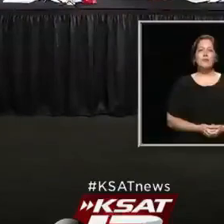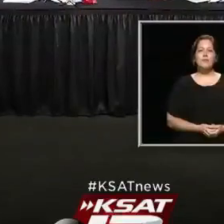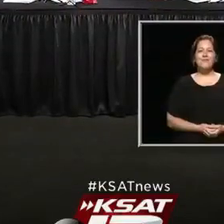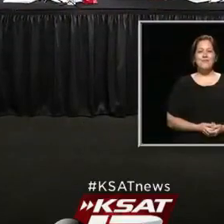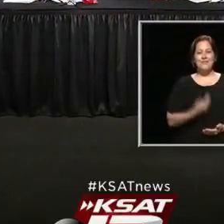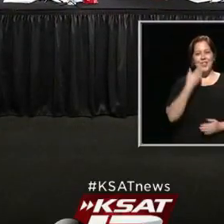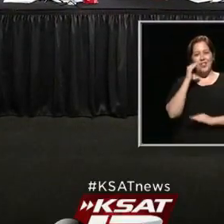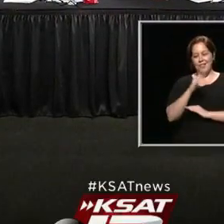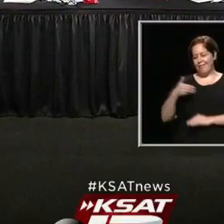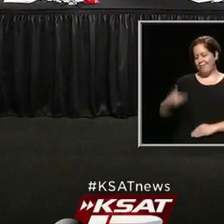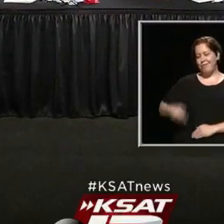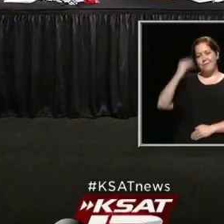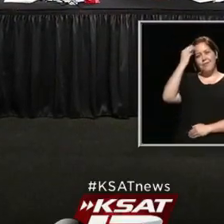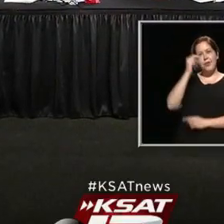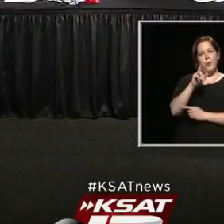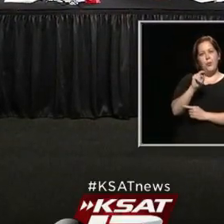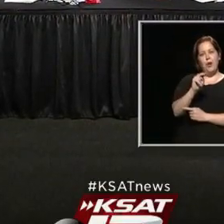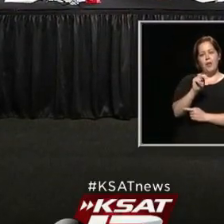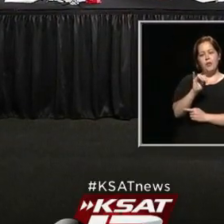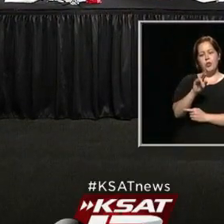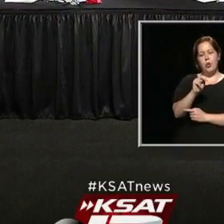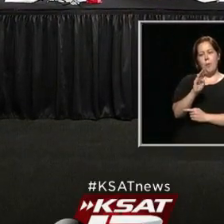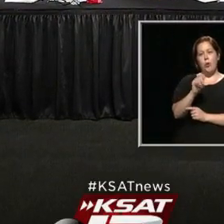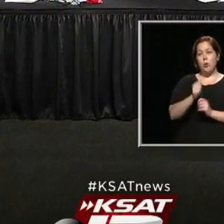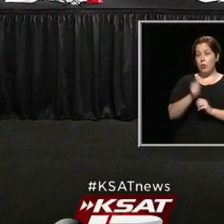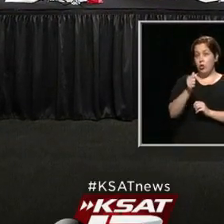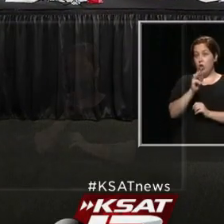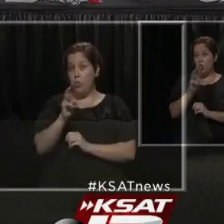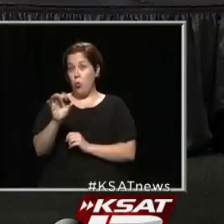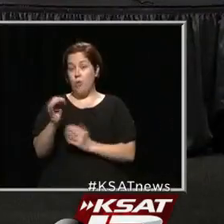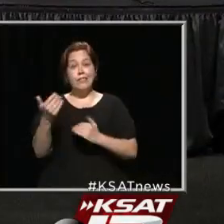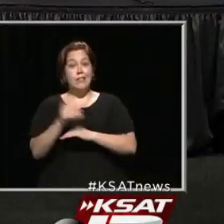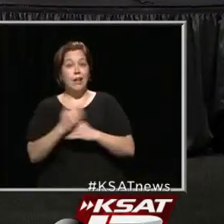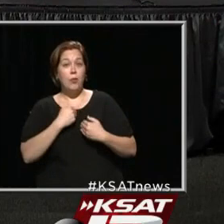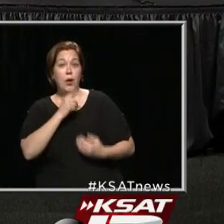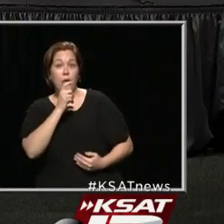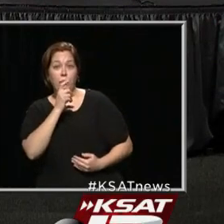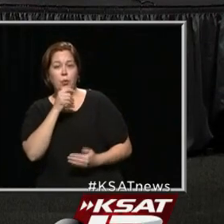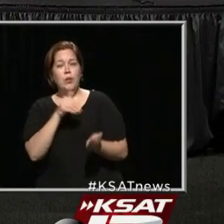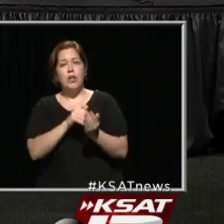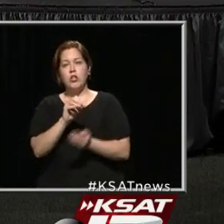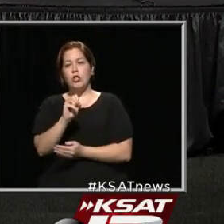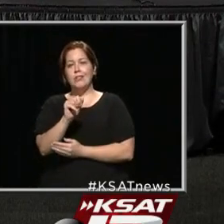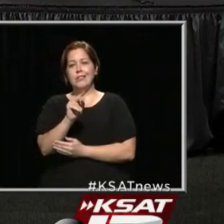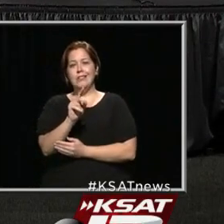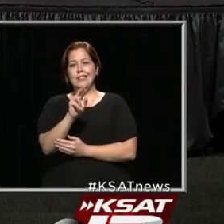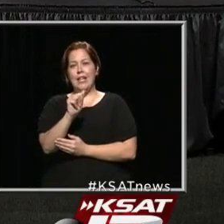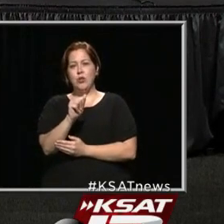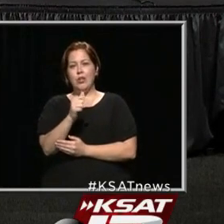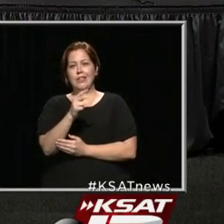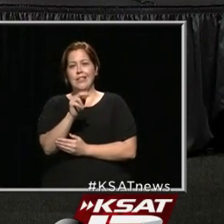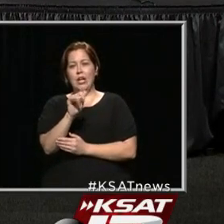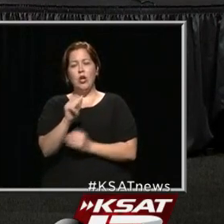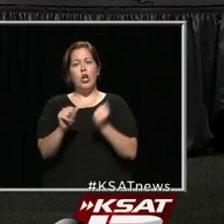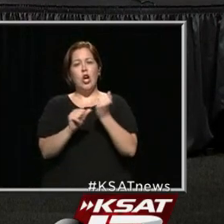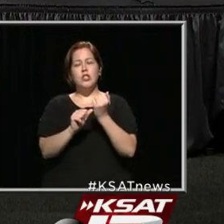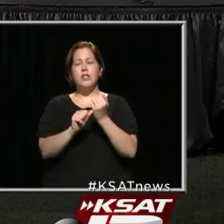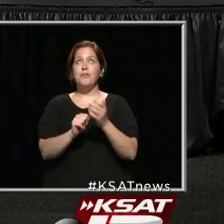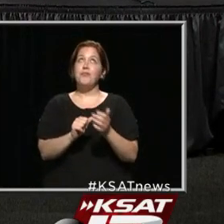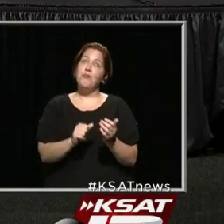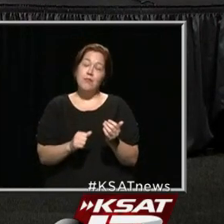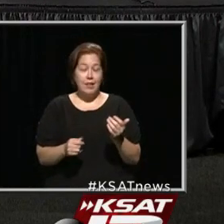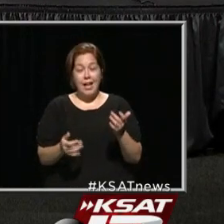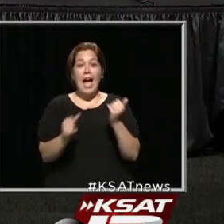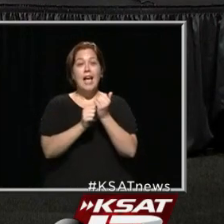about that on our website right now. All right, let's get to the daily briefing. We're joined by Dr. Sandra Guerra, our assistant city, excuse me,